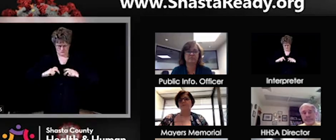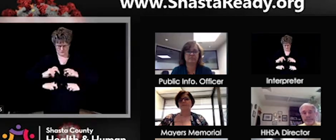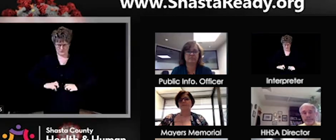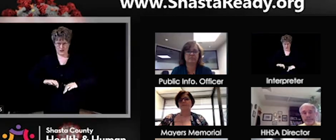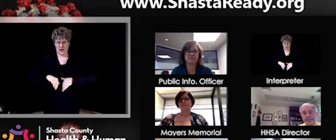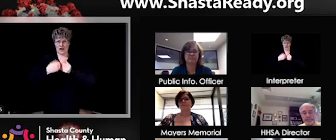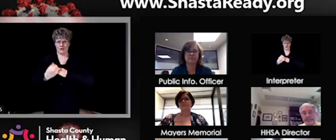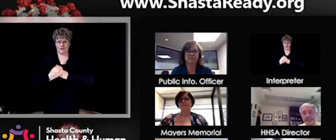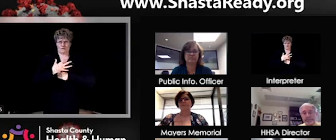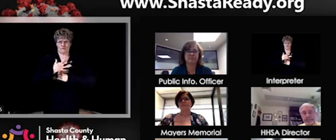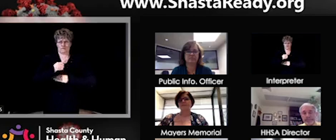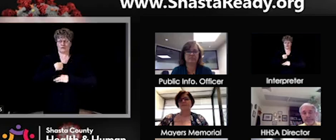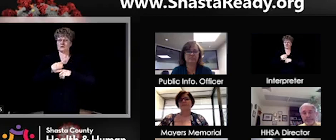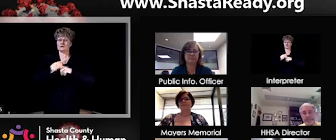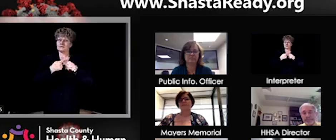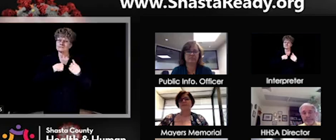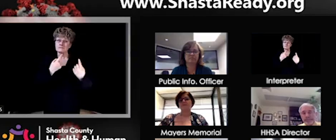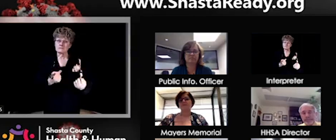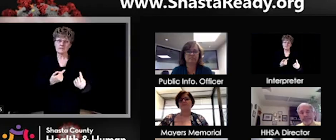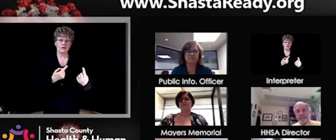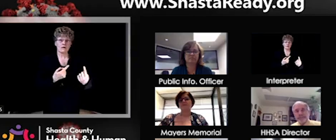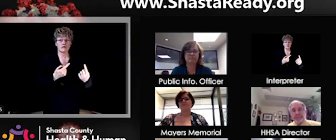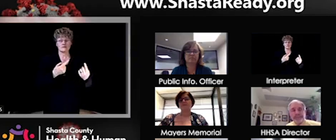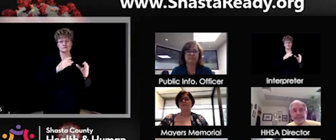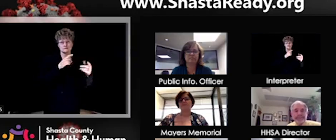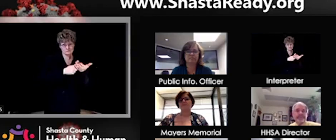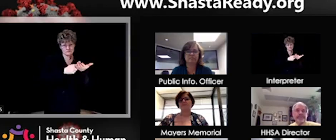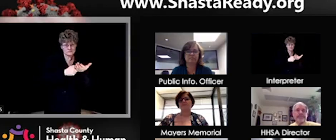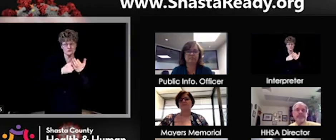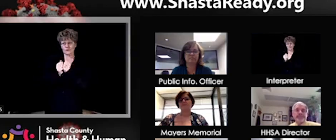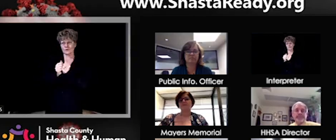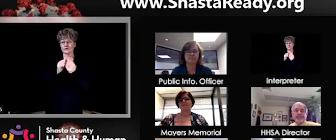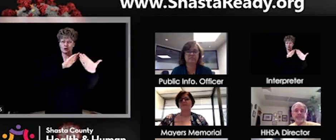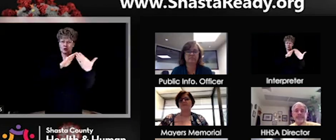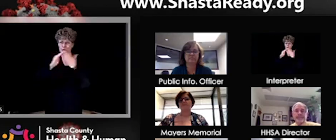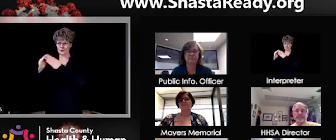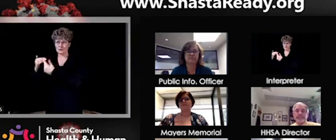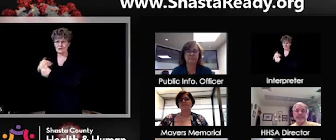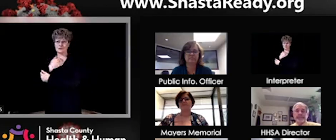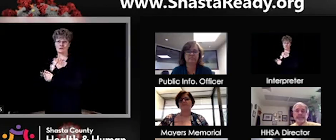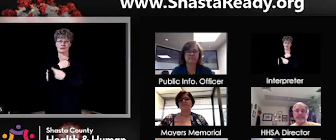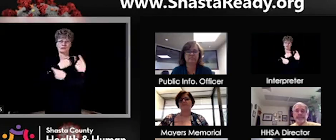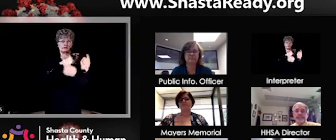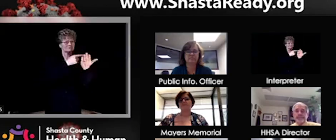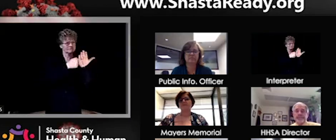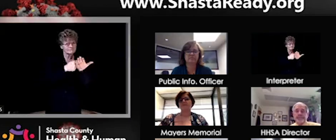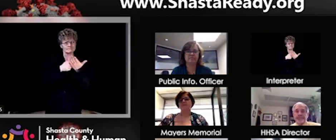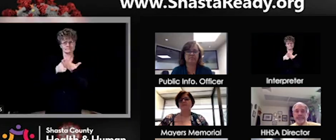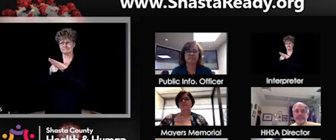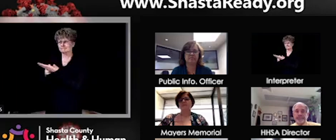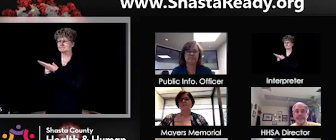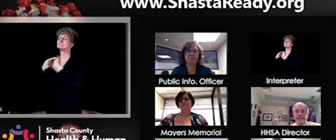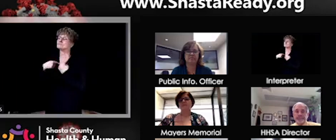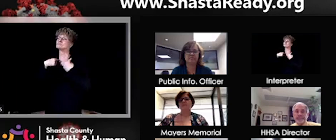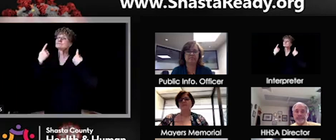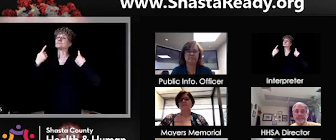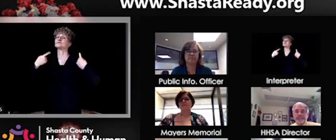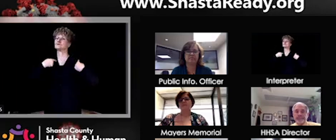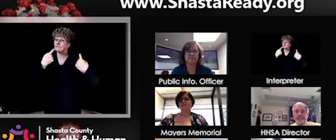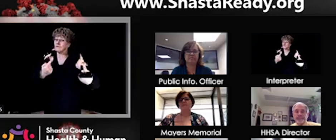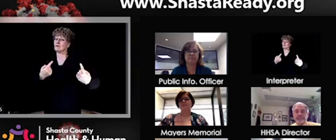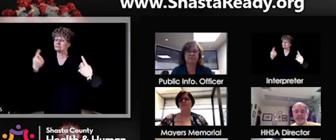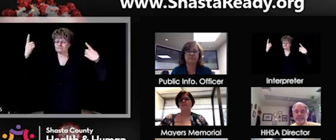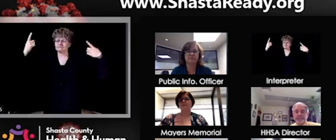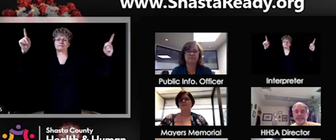method. Now for these non-essential businesses that may be reopening, see the rodeo as an example, hey, they got away with